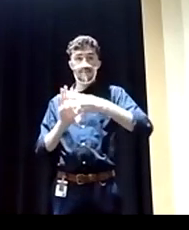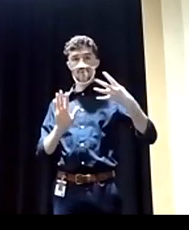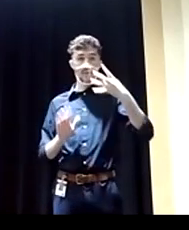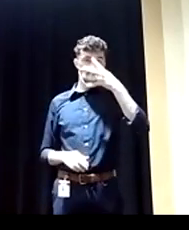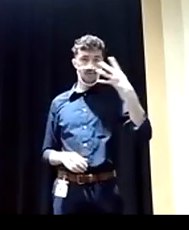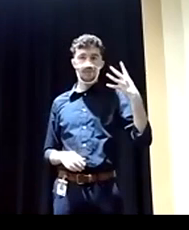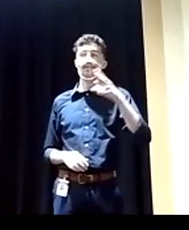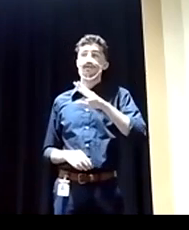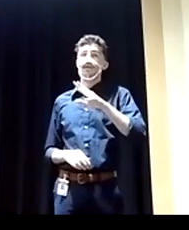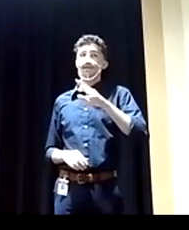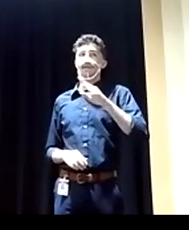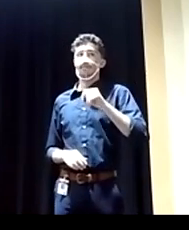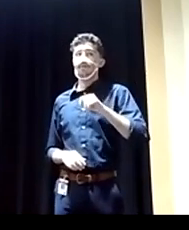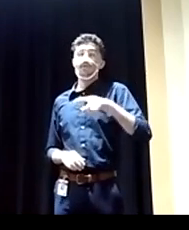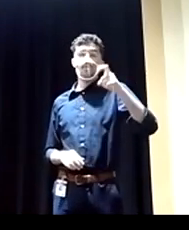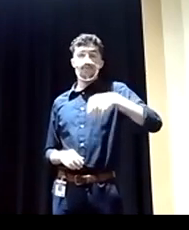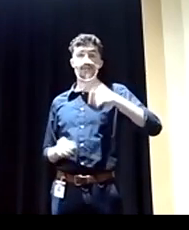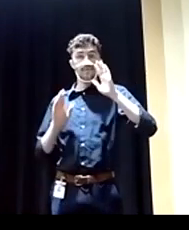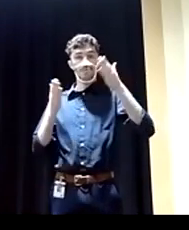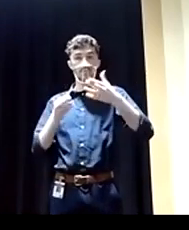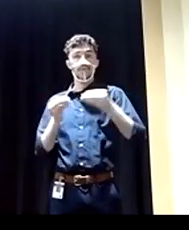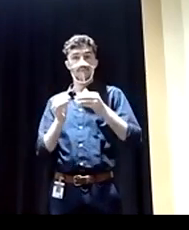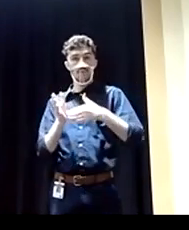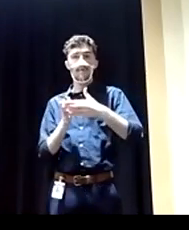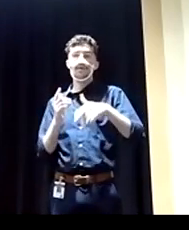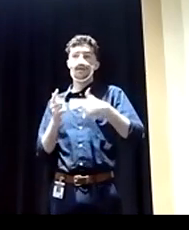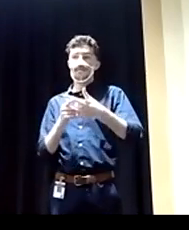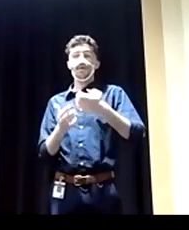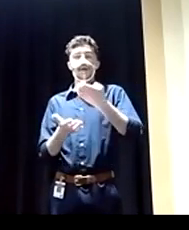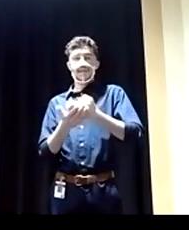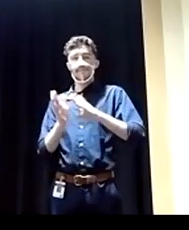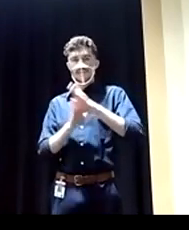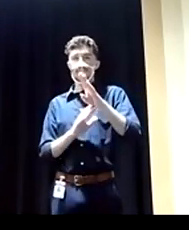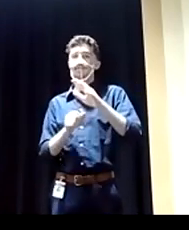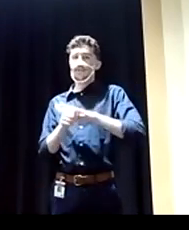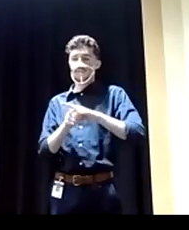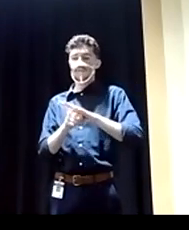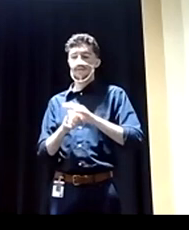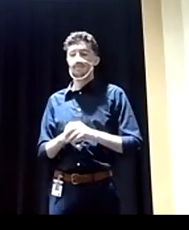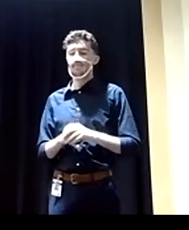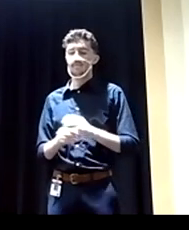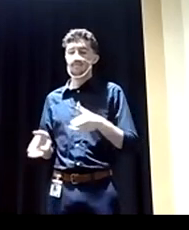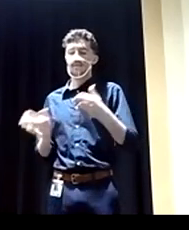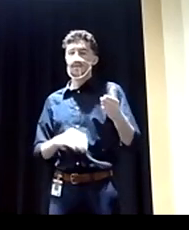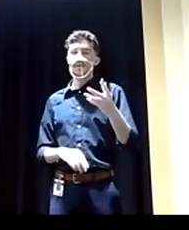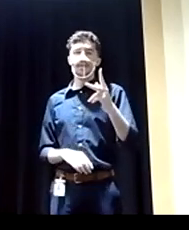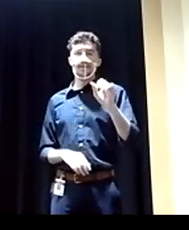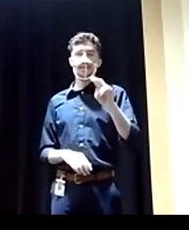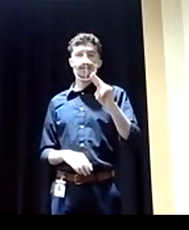really need to have better oversight and focus more on economic development locally. State representative, can you add it?